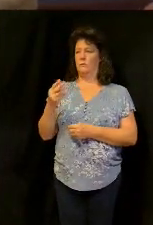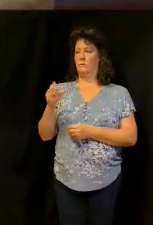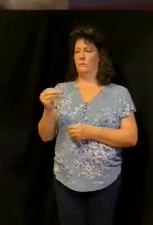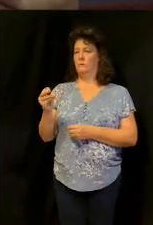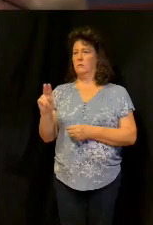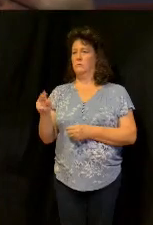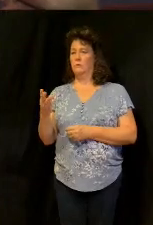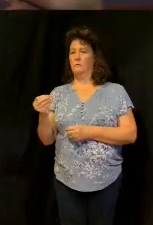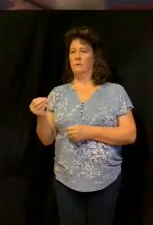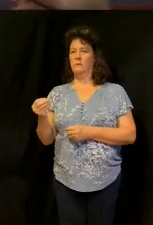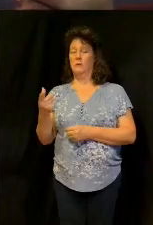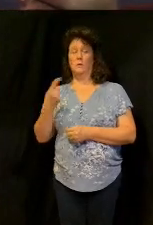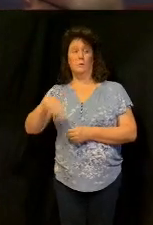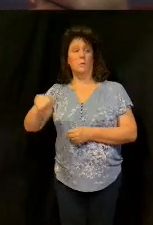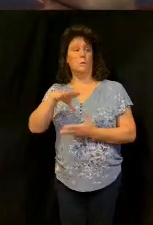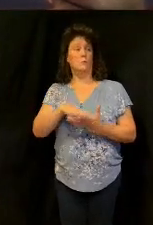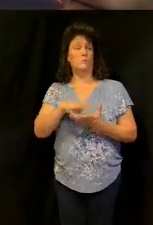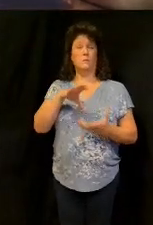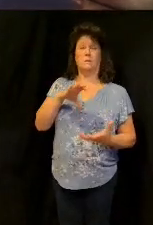we're rich